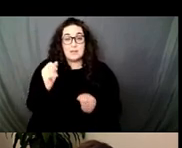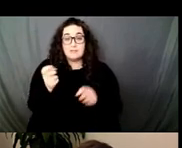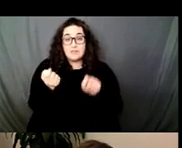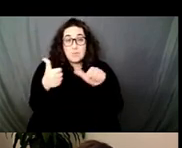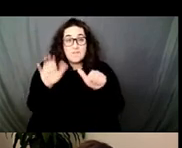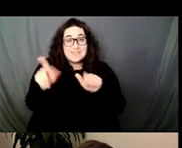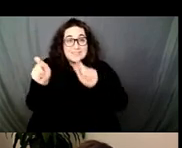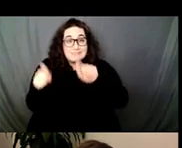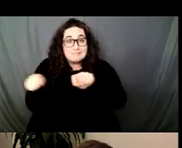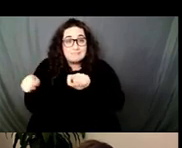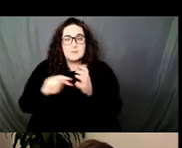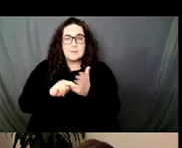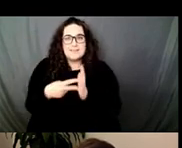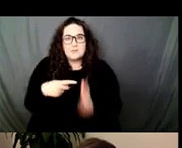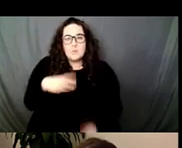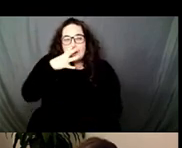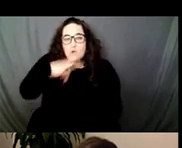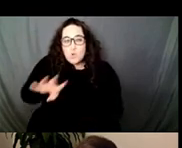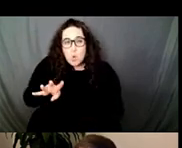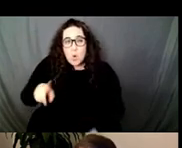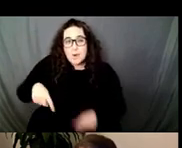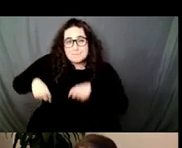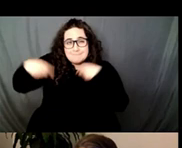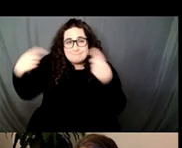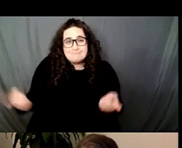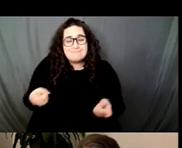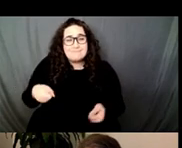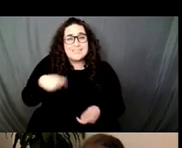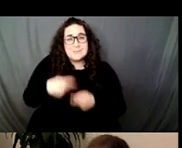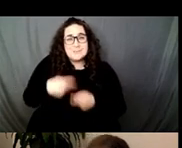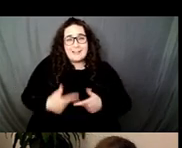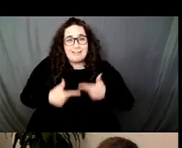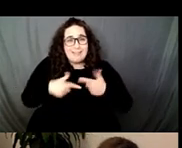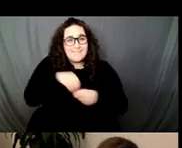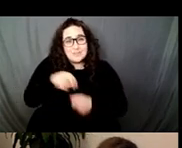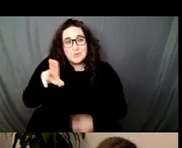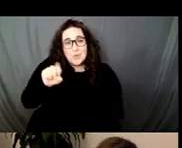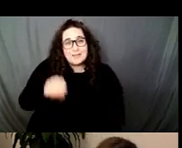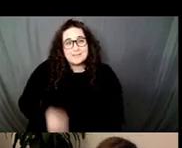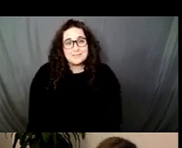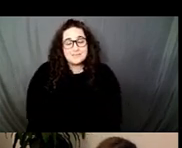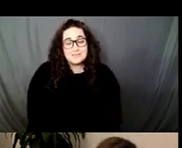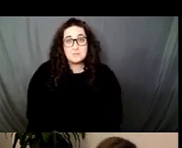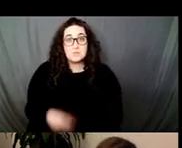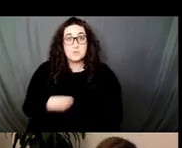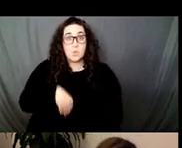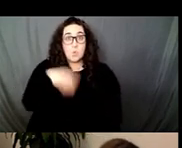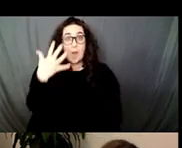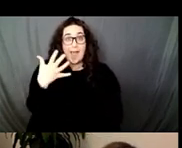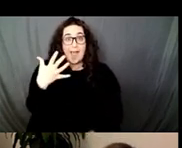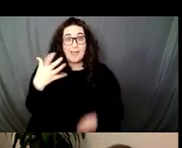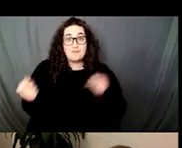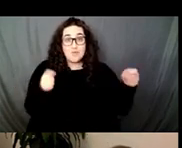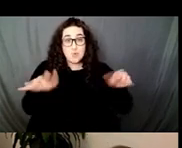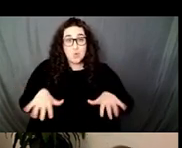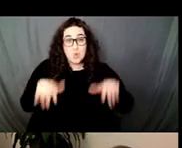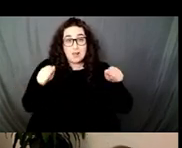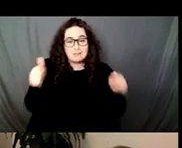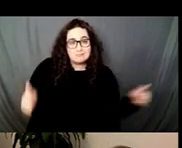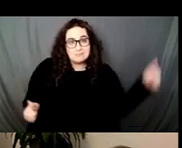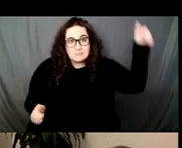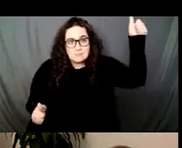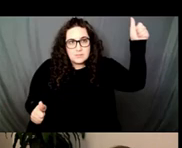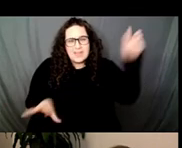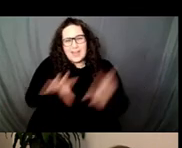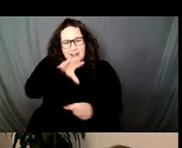Latinx life from within the country, normalizing the cultures of white majority rule down to the level of phonetics. This erasure is connected